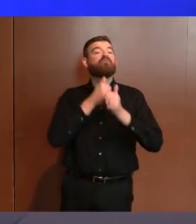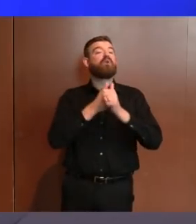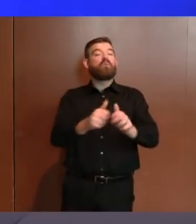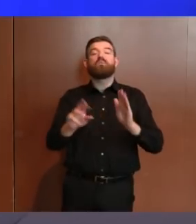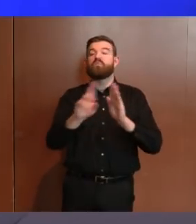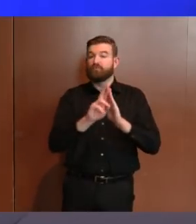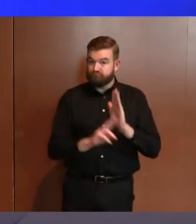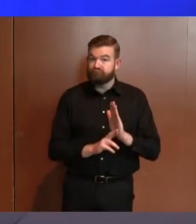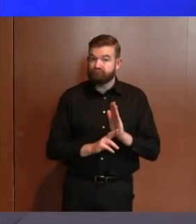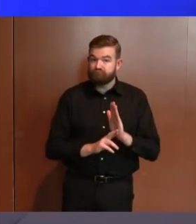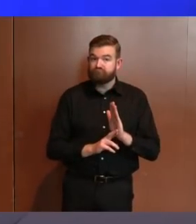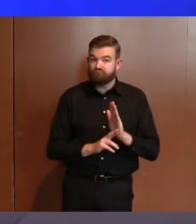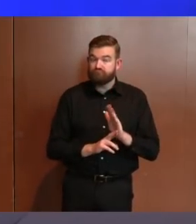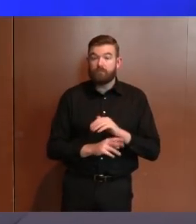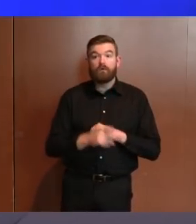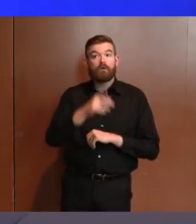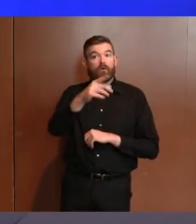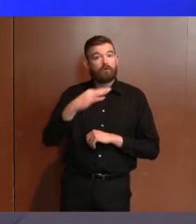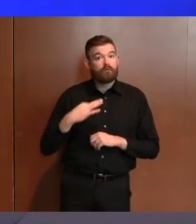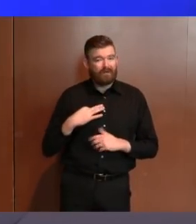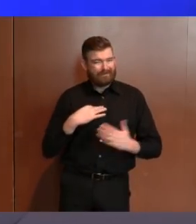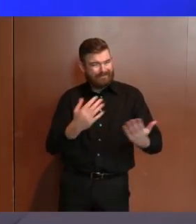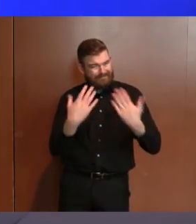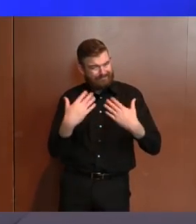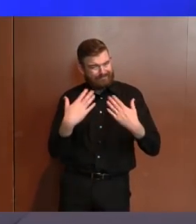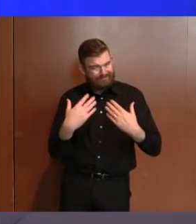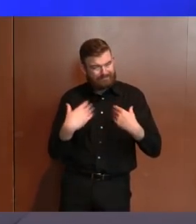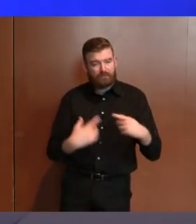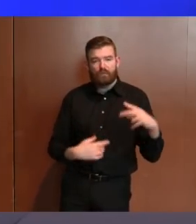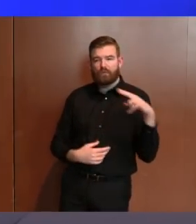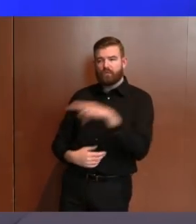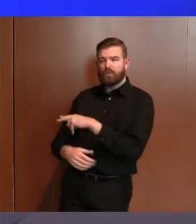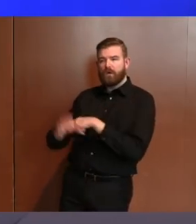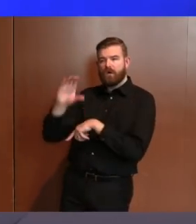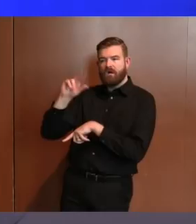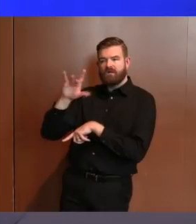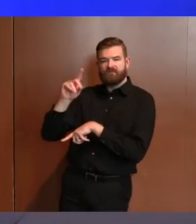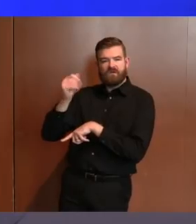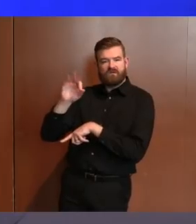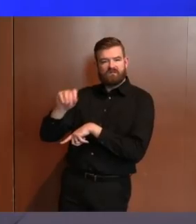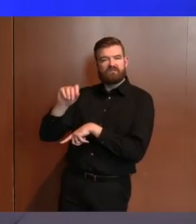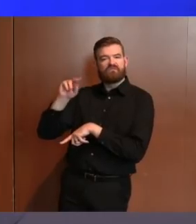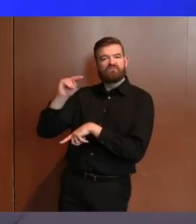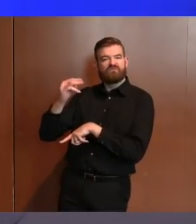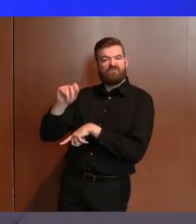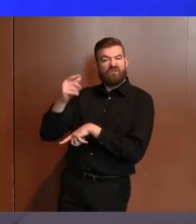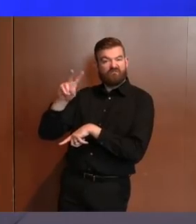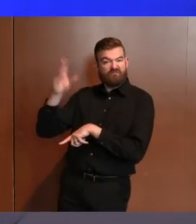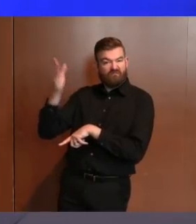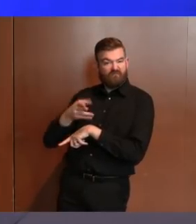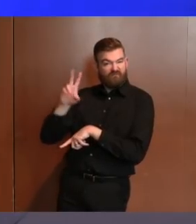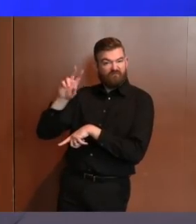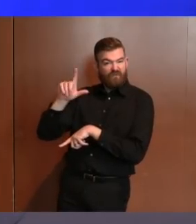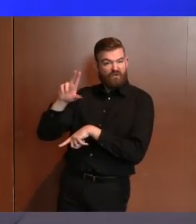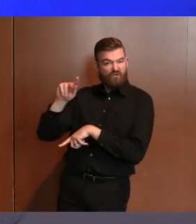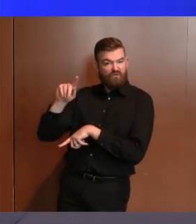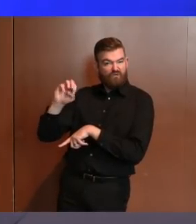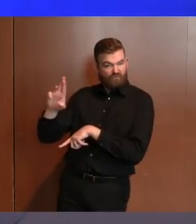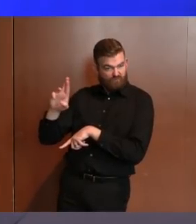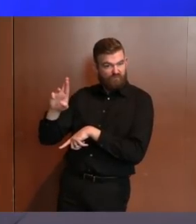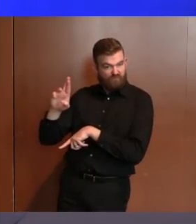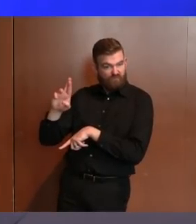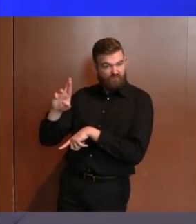website, covid19.nj.gov slash volunteer because goodness knows we need you and I saw a great picture